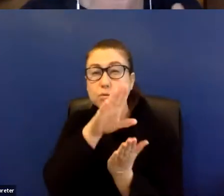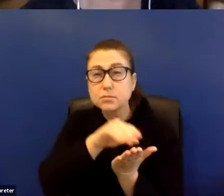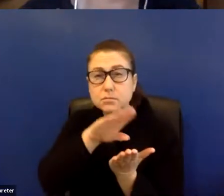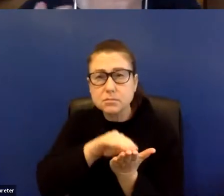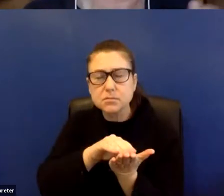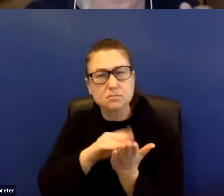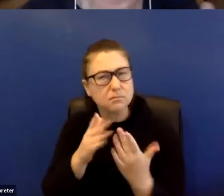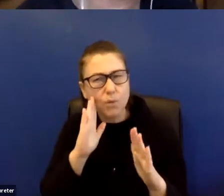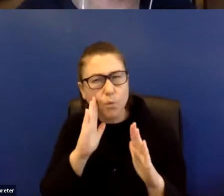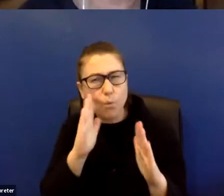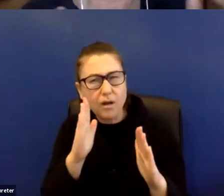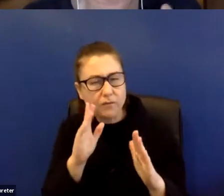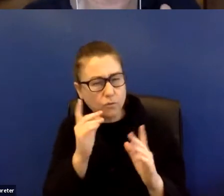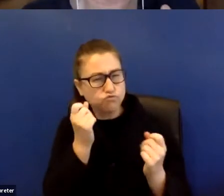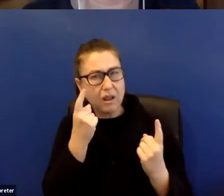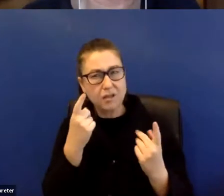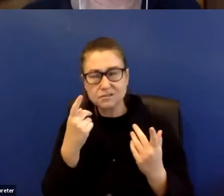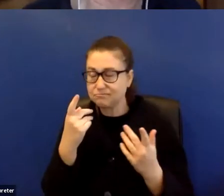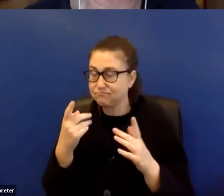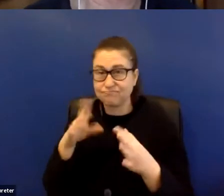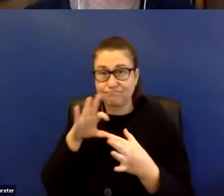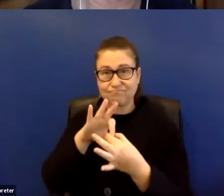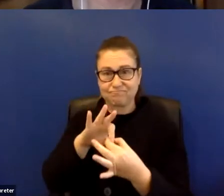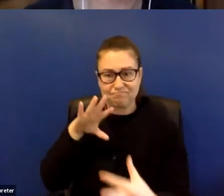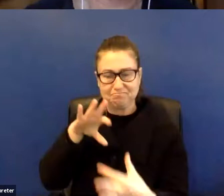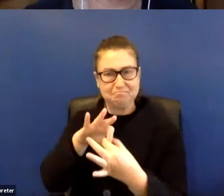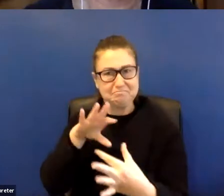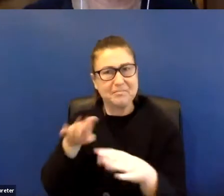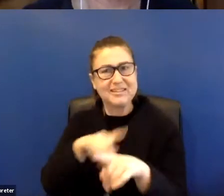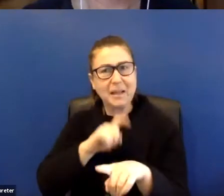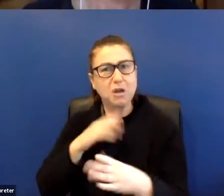wonderful sense of being in place and out of place at the same time.